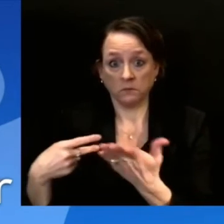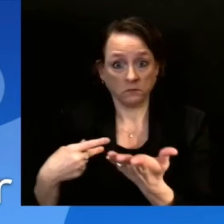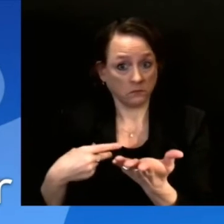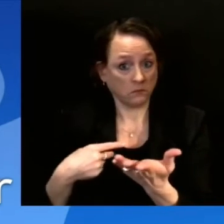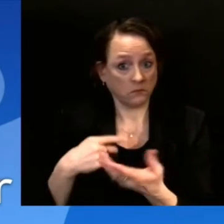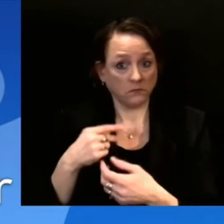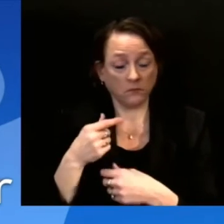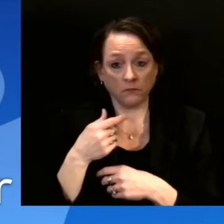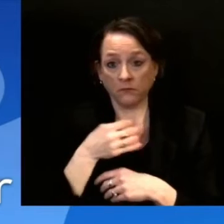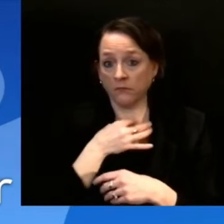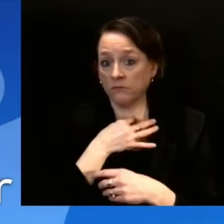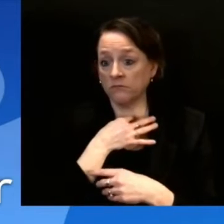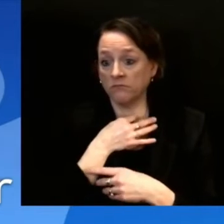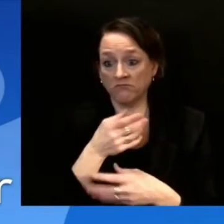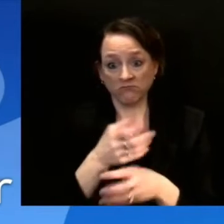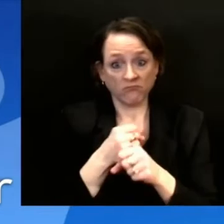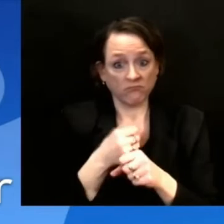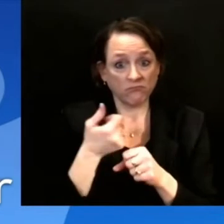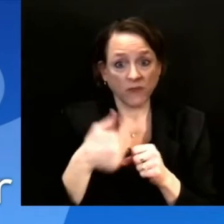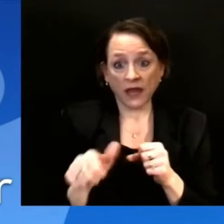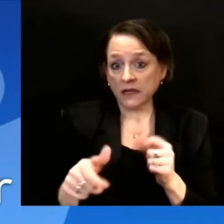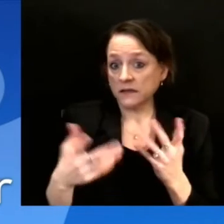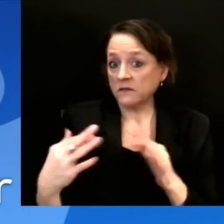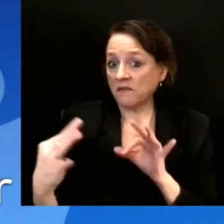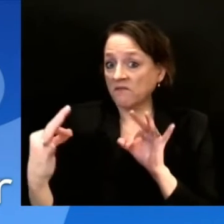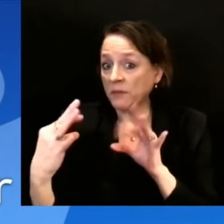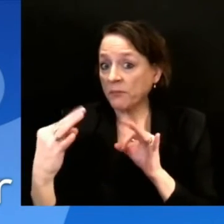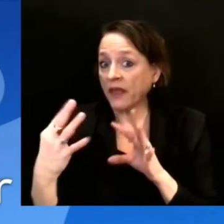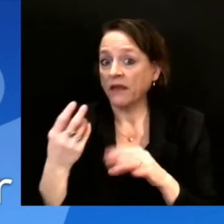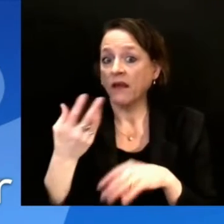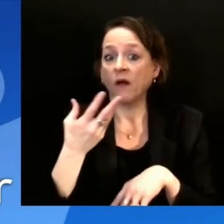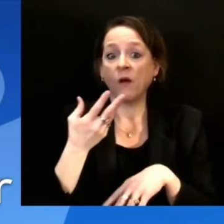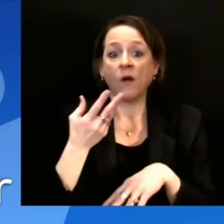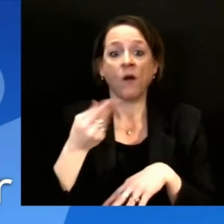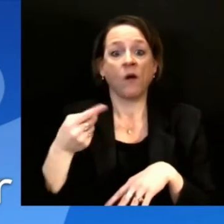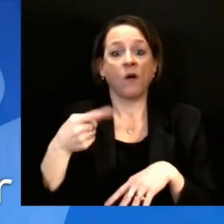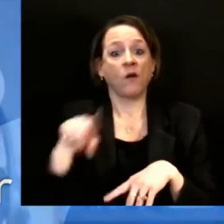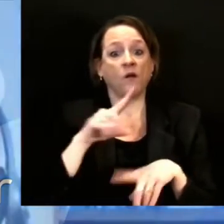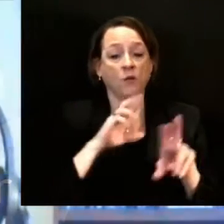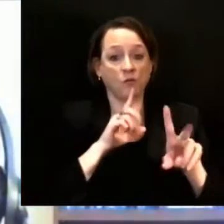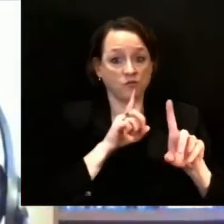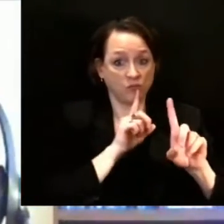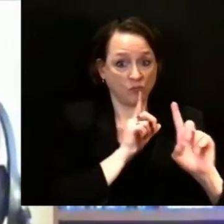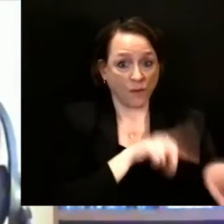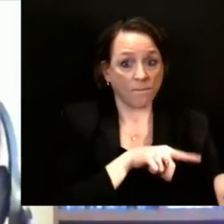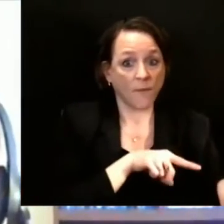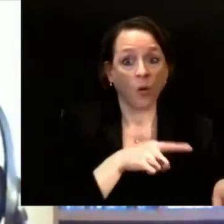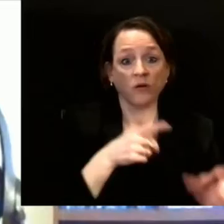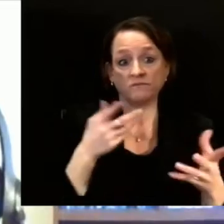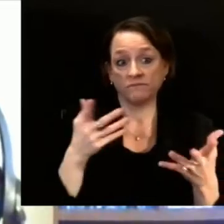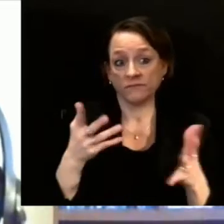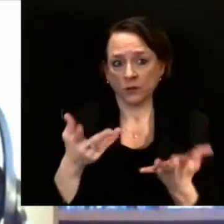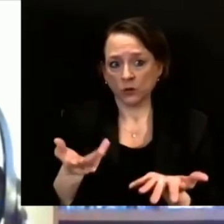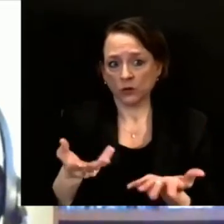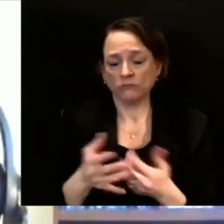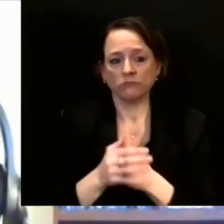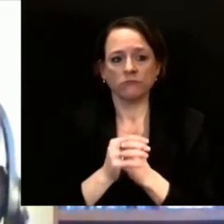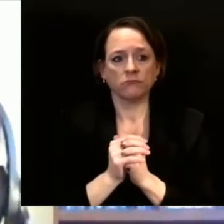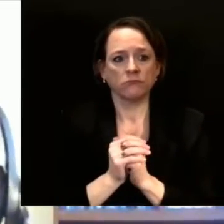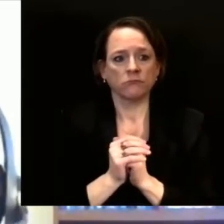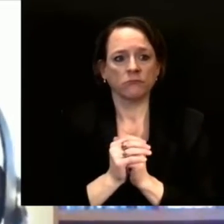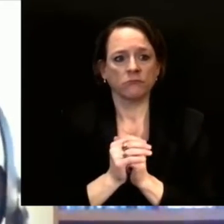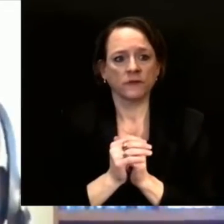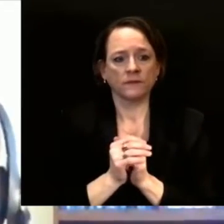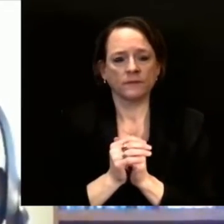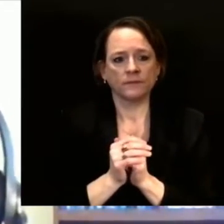any report on that? Well, let me start and I'll turn to Dr. Schauer about the